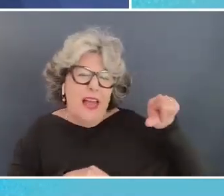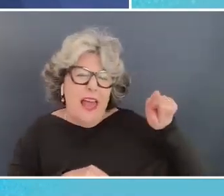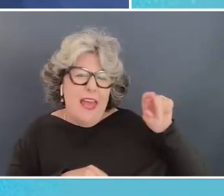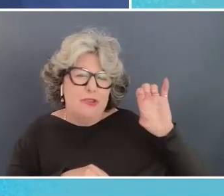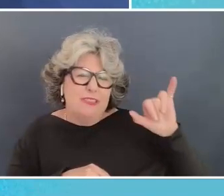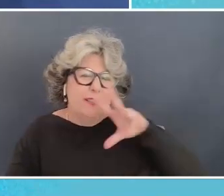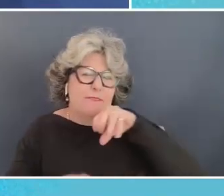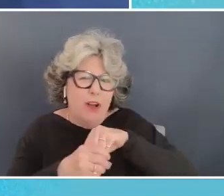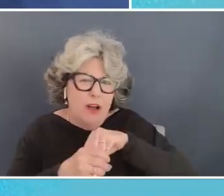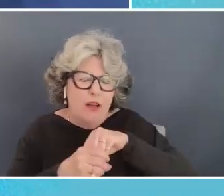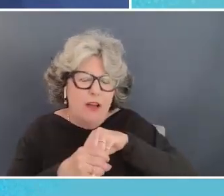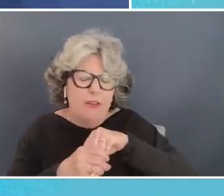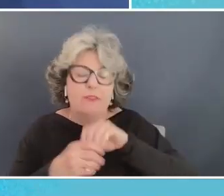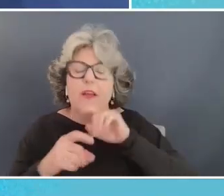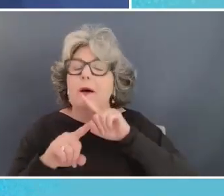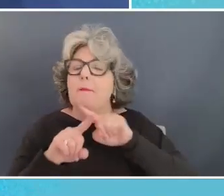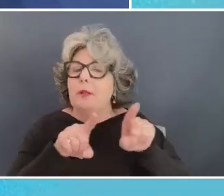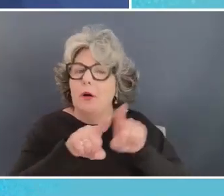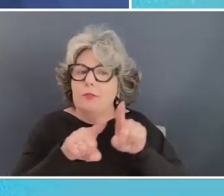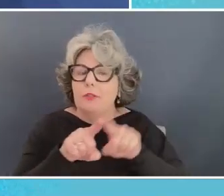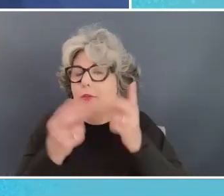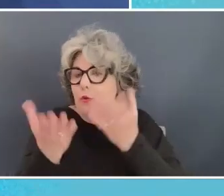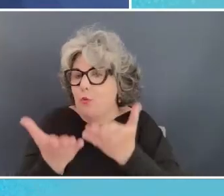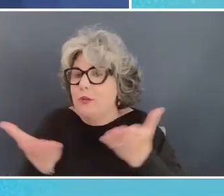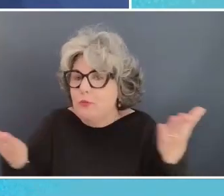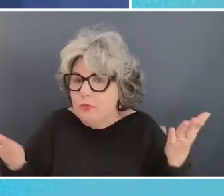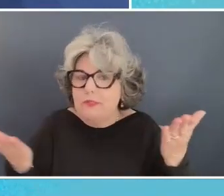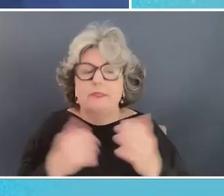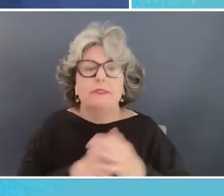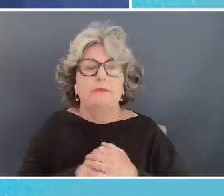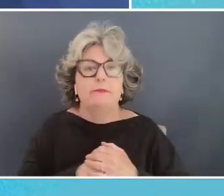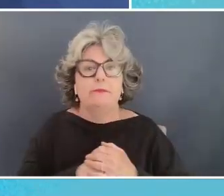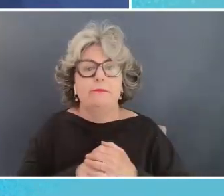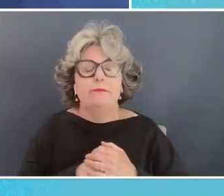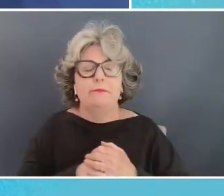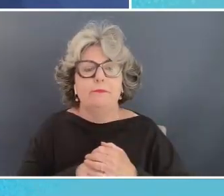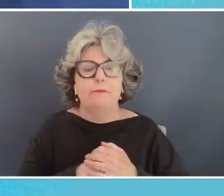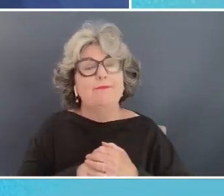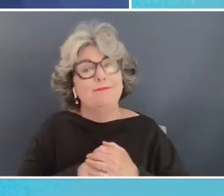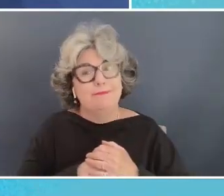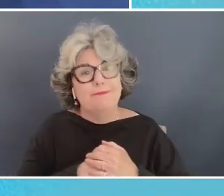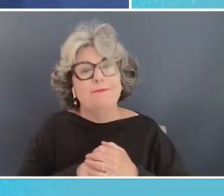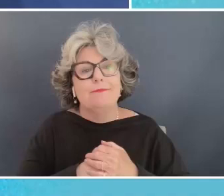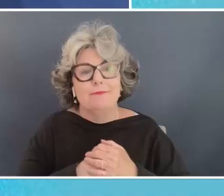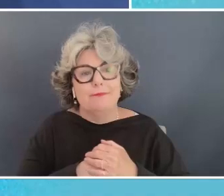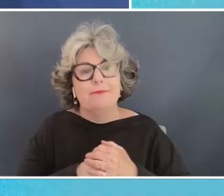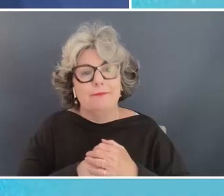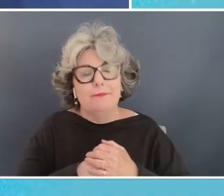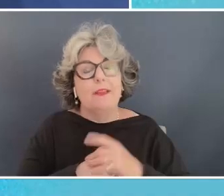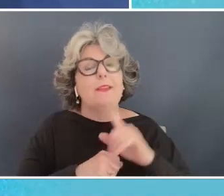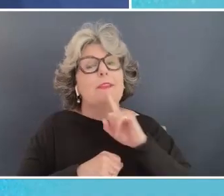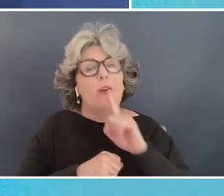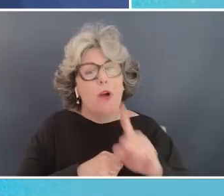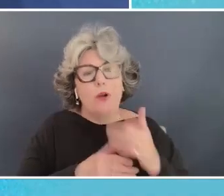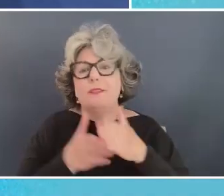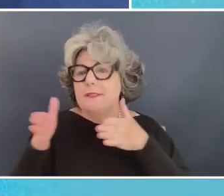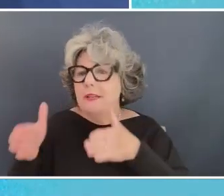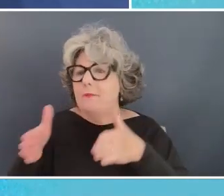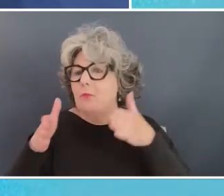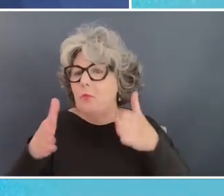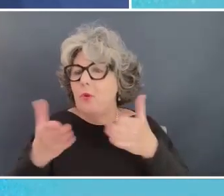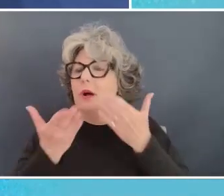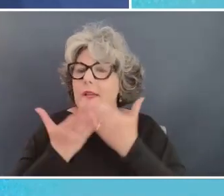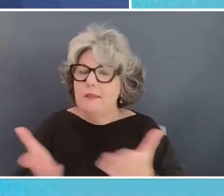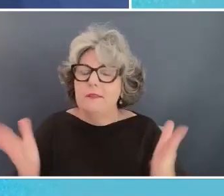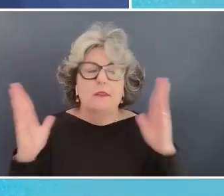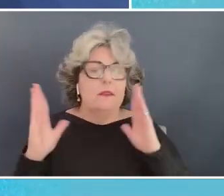that voice but also through resources so um there's quite a bit of there are some mechanisms out there that that